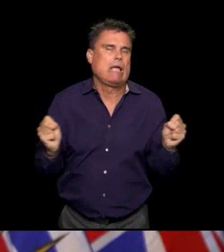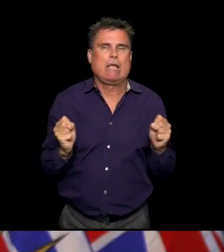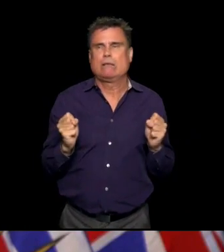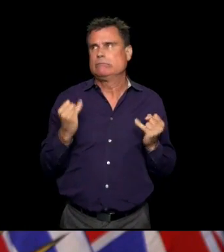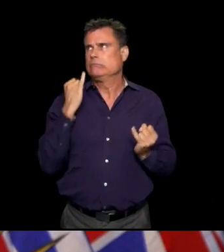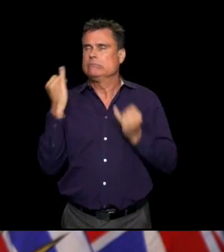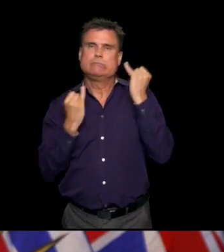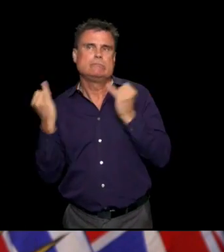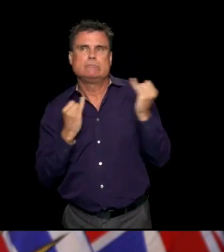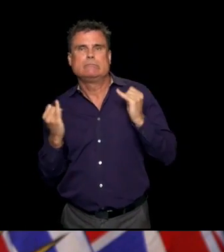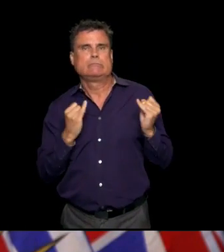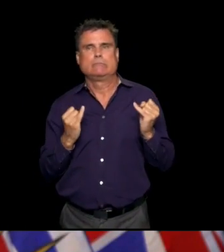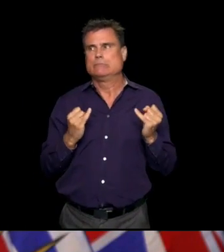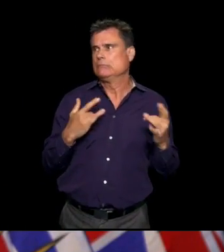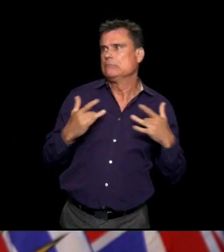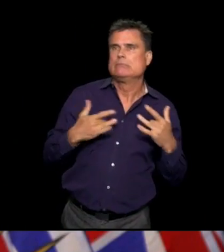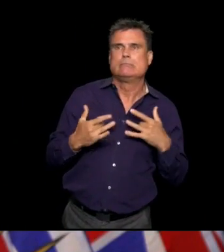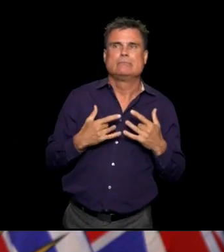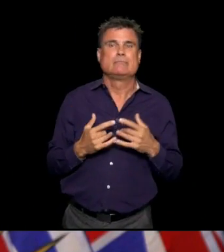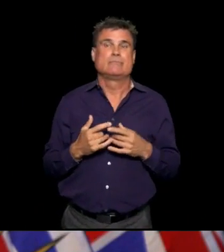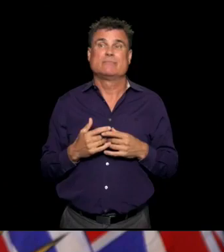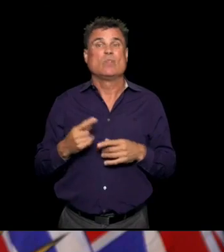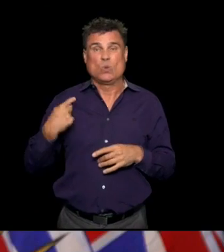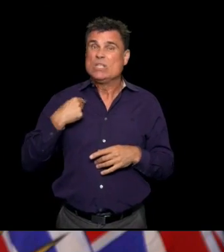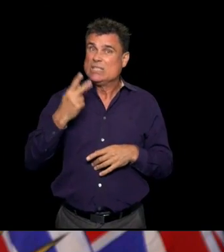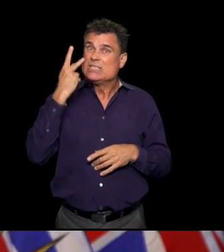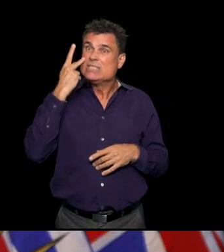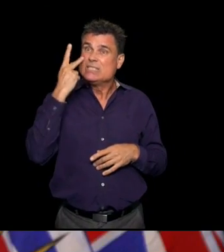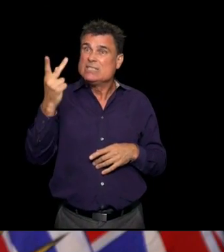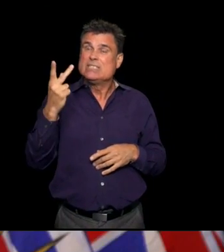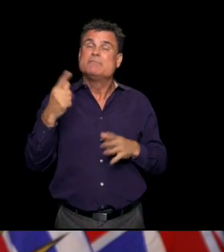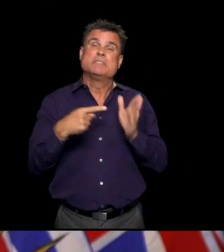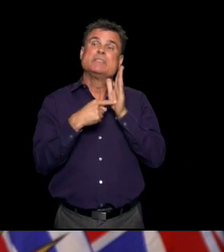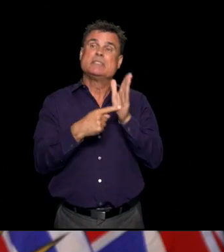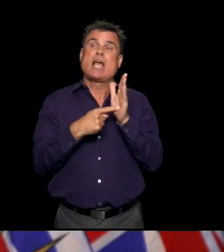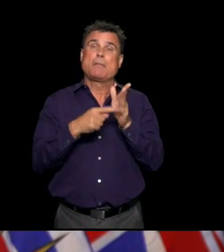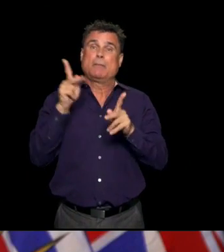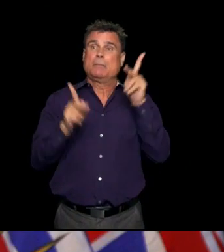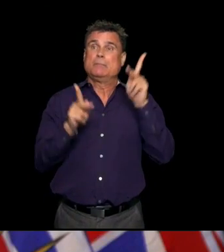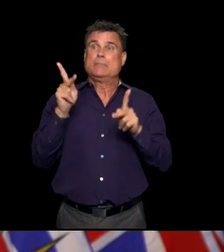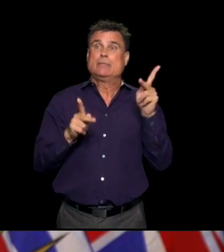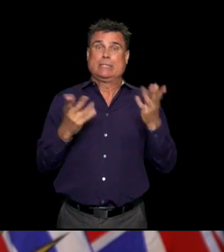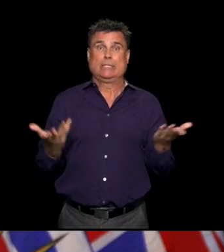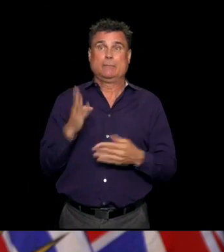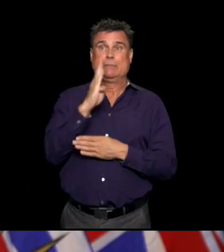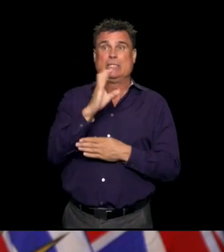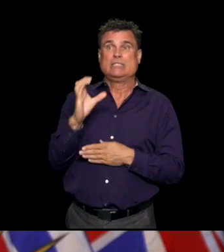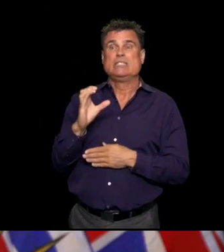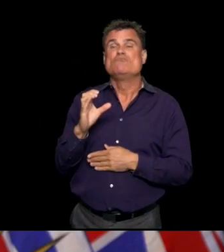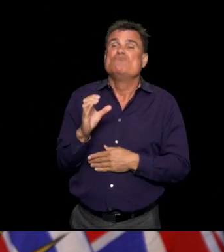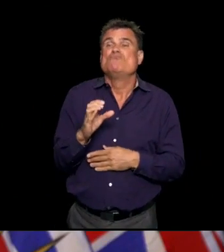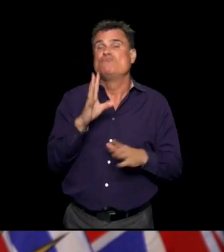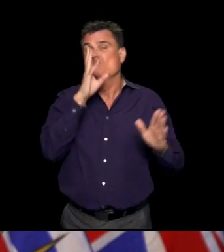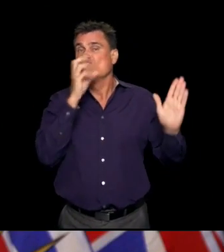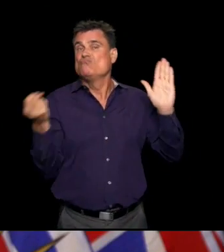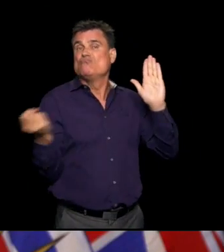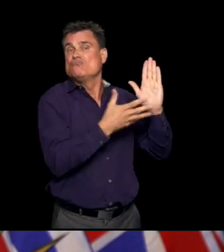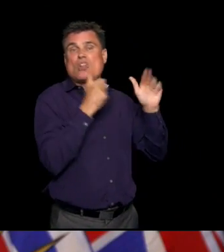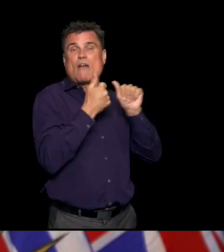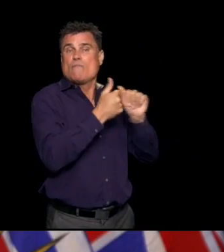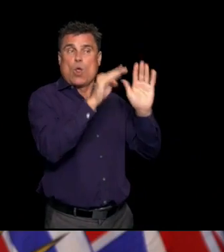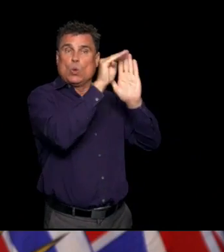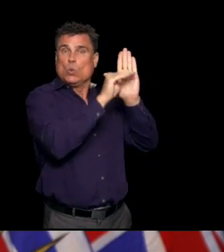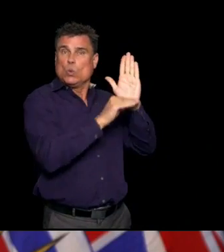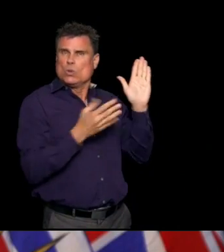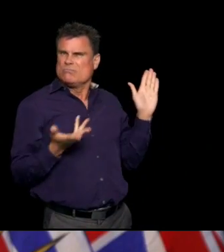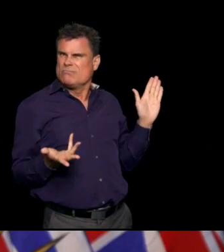is actually following your guidelines and orders. And we've seen plenty of examples in British Columbia where people just don't believe the rules apply to them. So